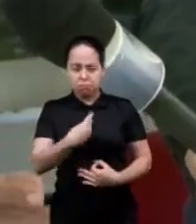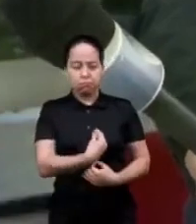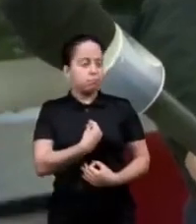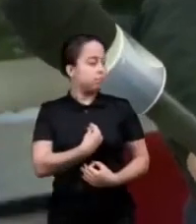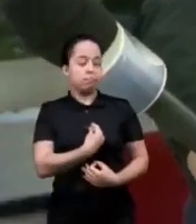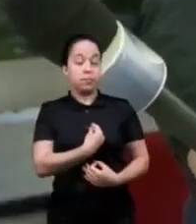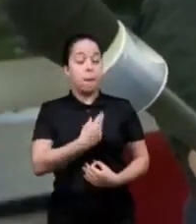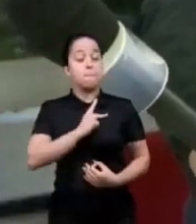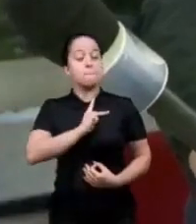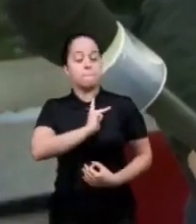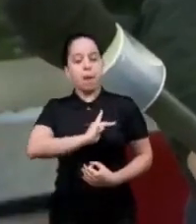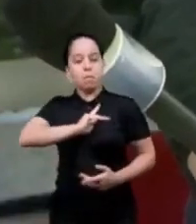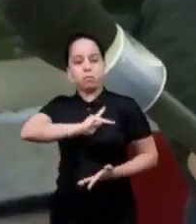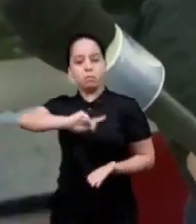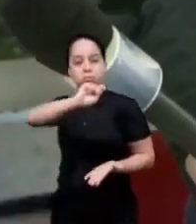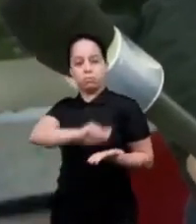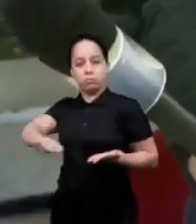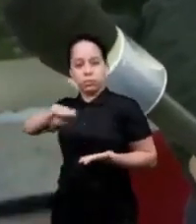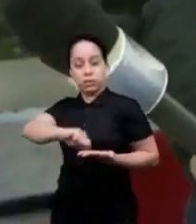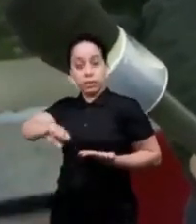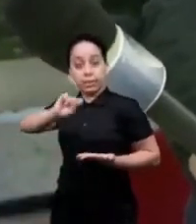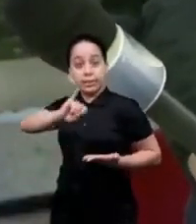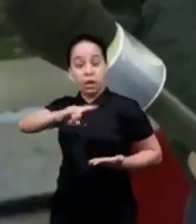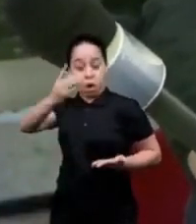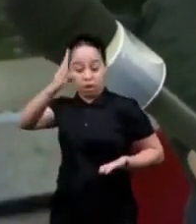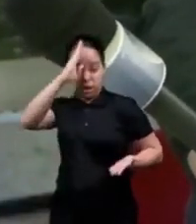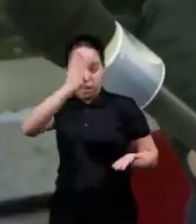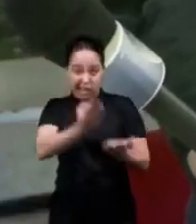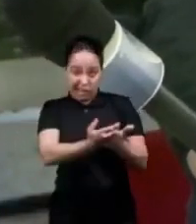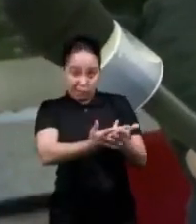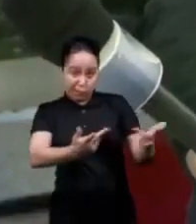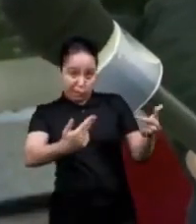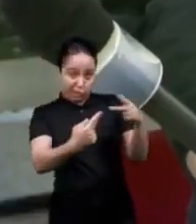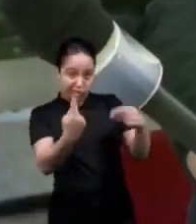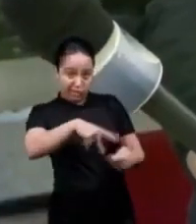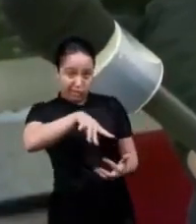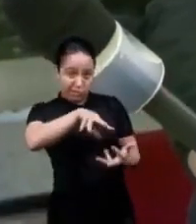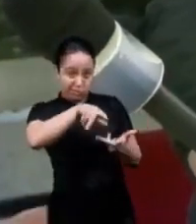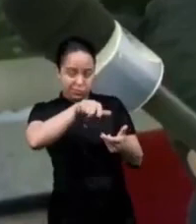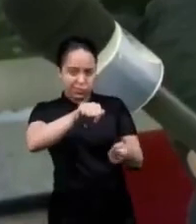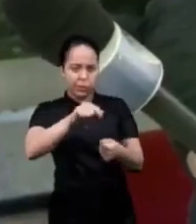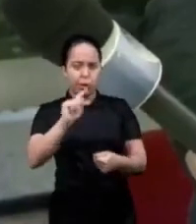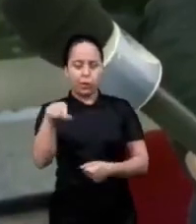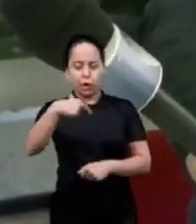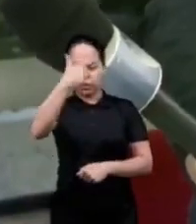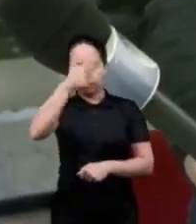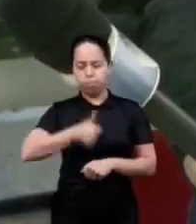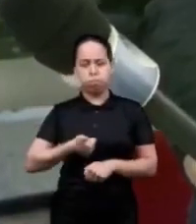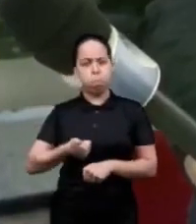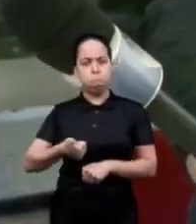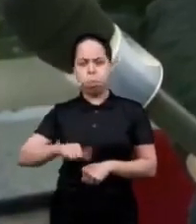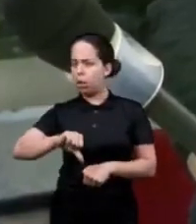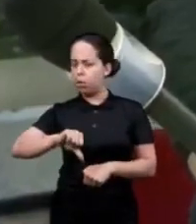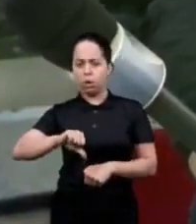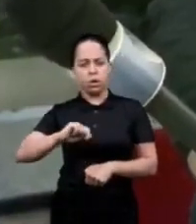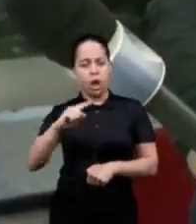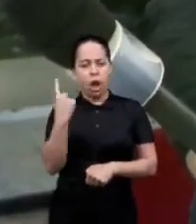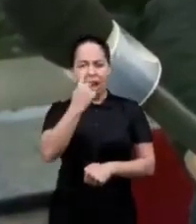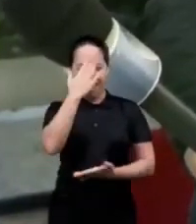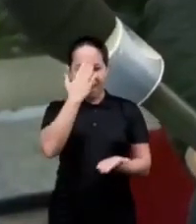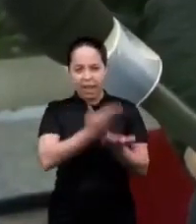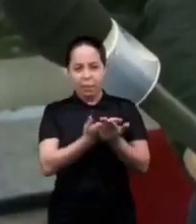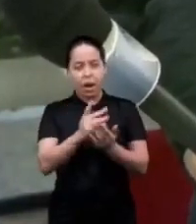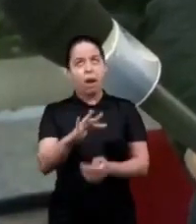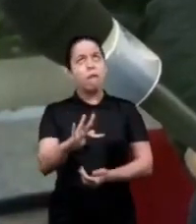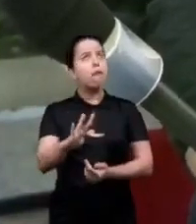if we believe in God for just this life we are the most miserable of all creation what he's wanting that you